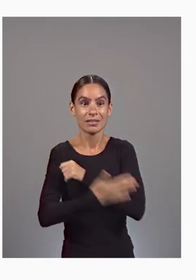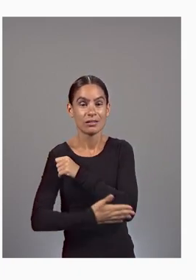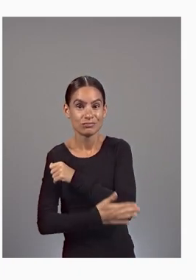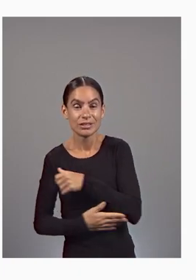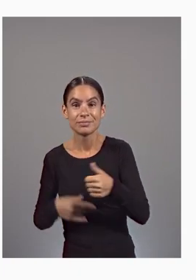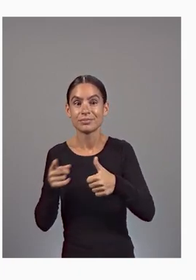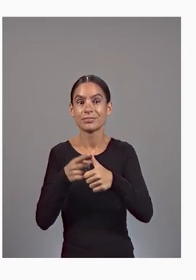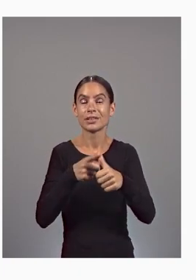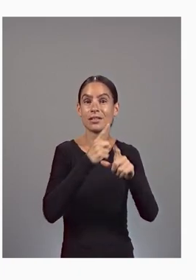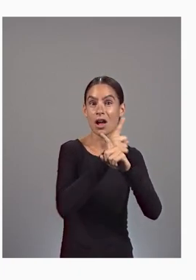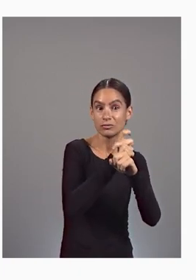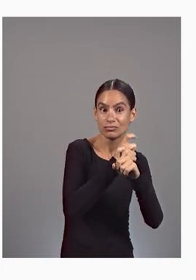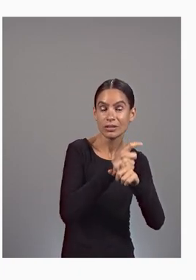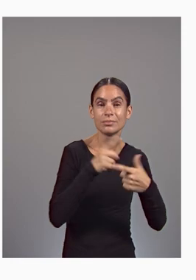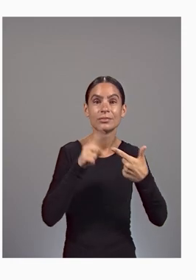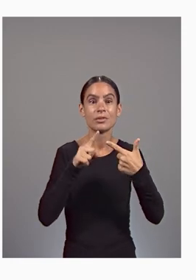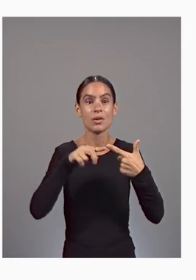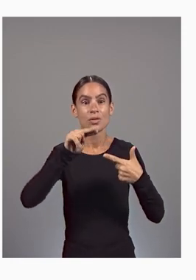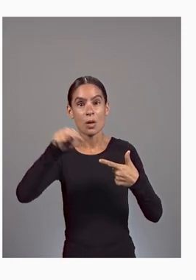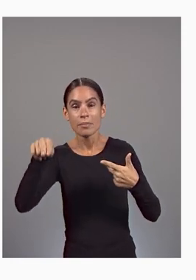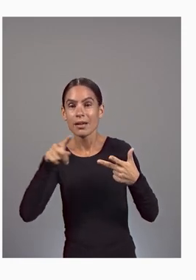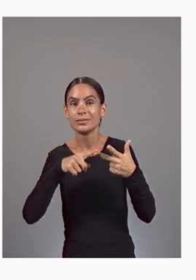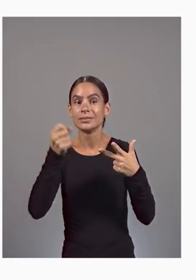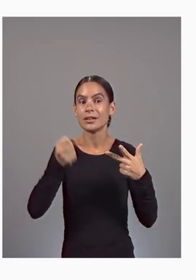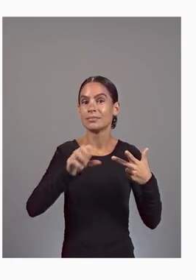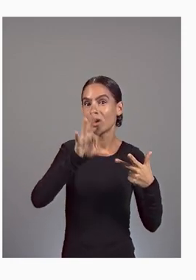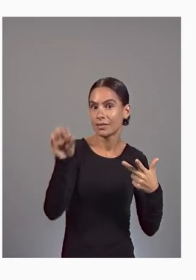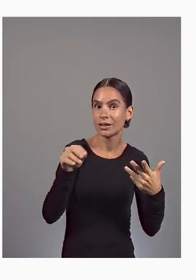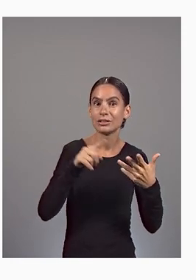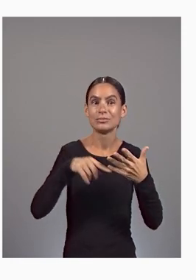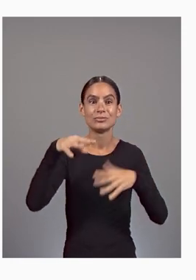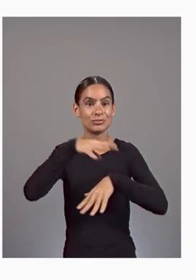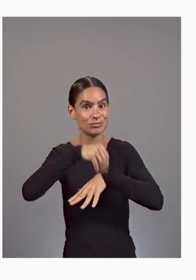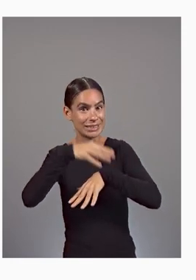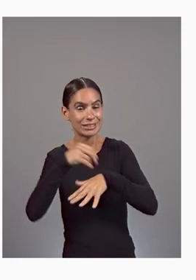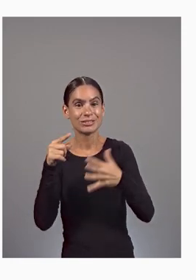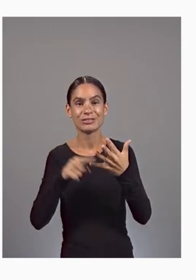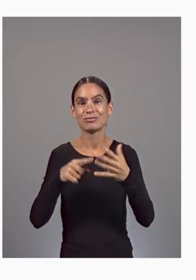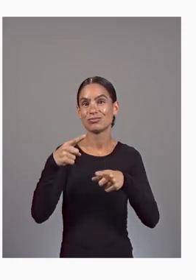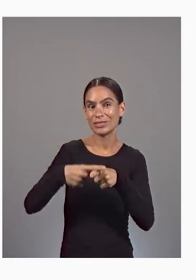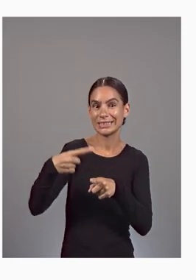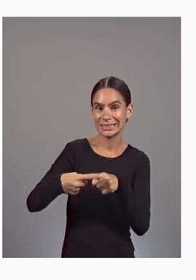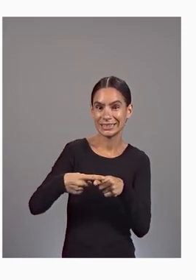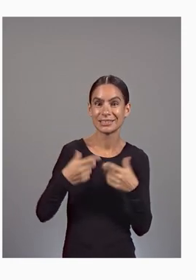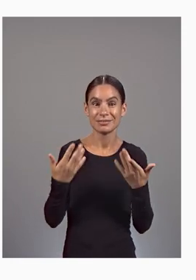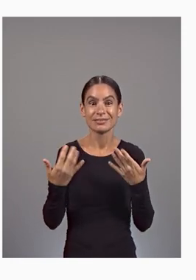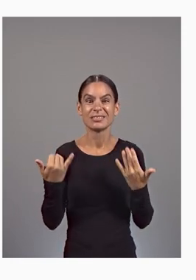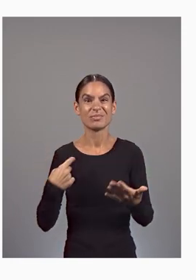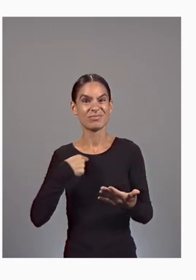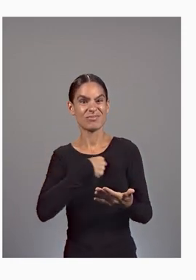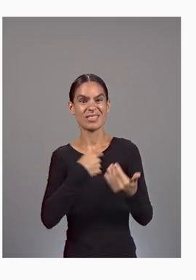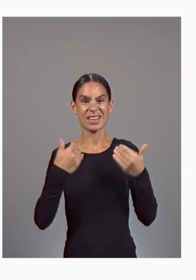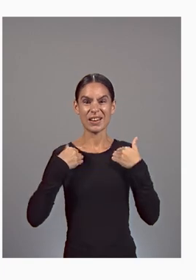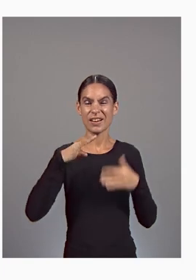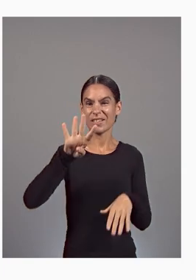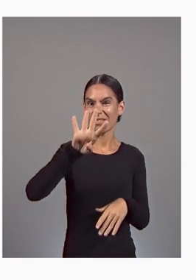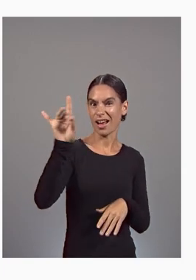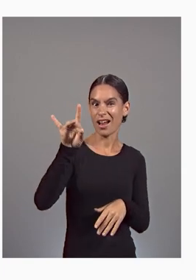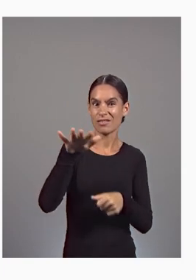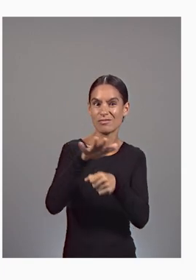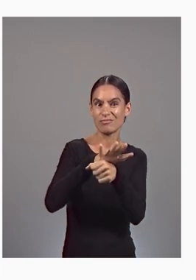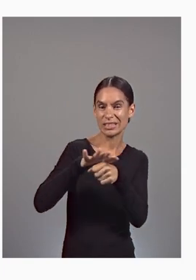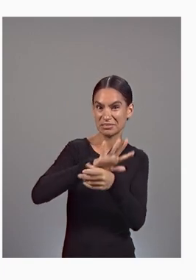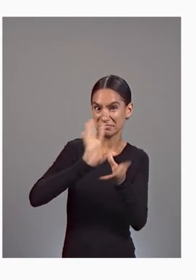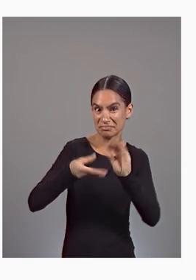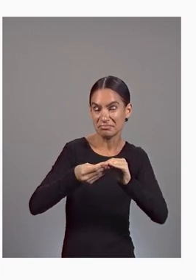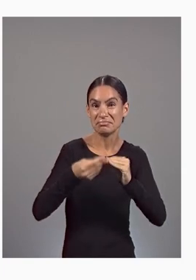Austria, Norway, South Africa, Sweden, and Greece. We now have 48 regions live